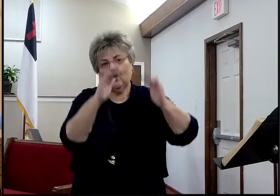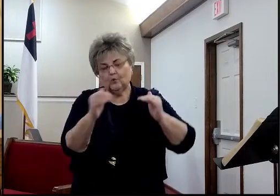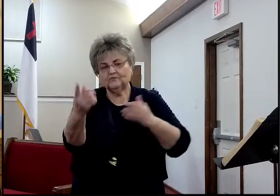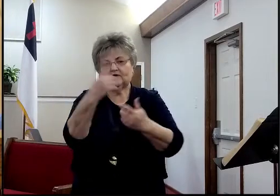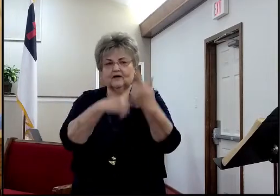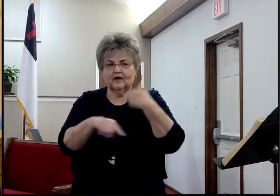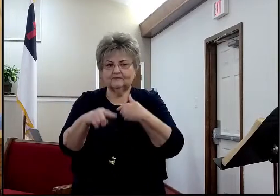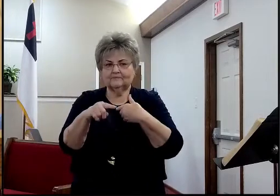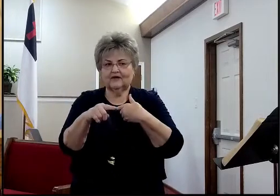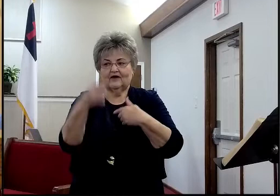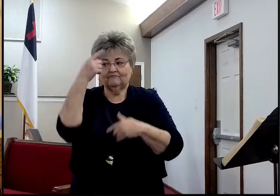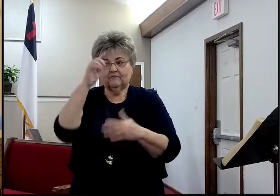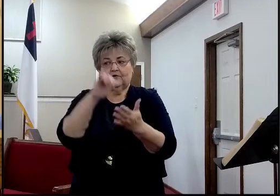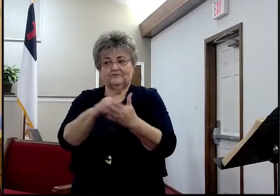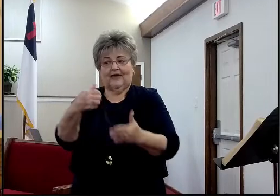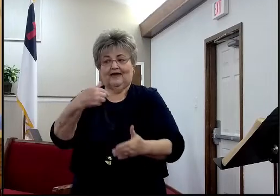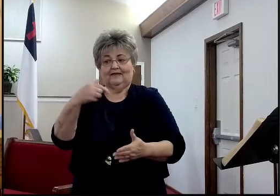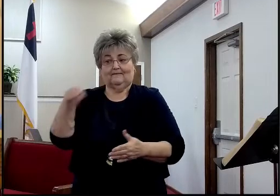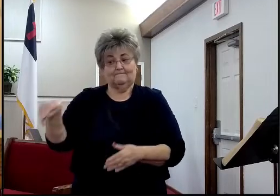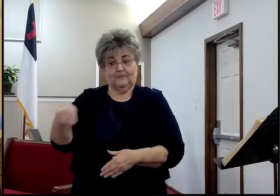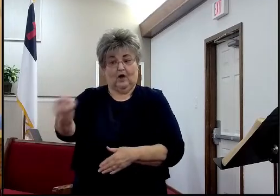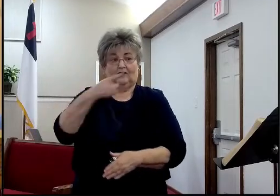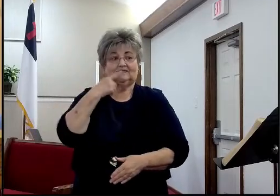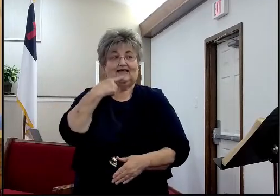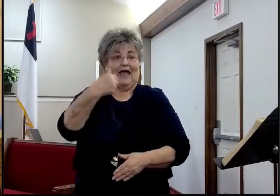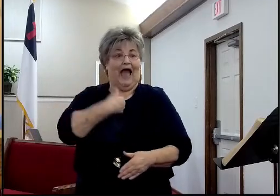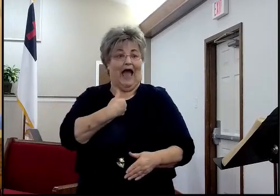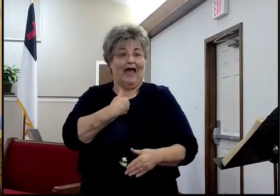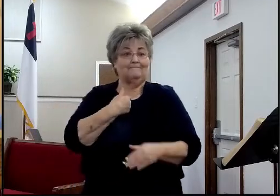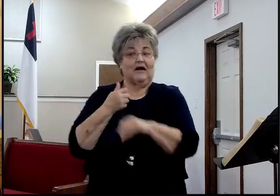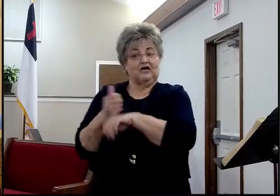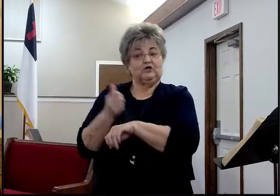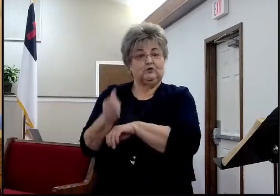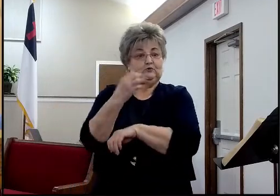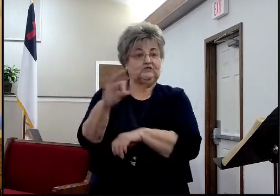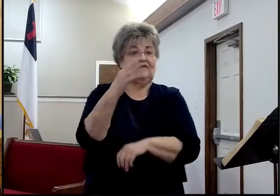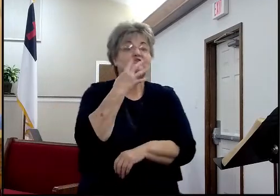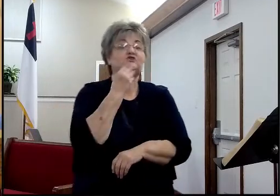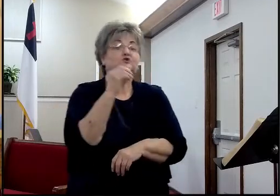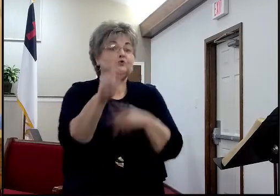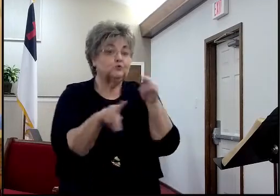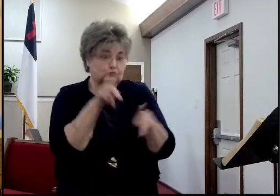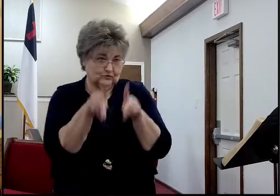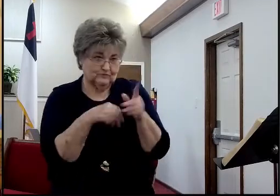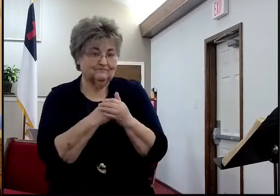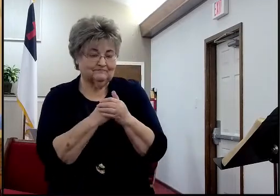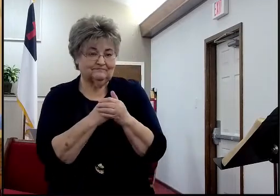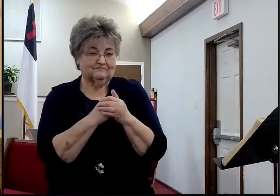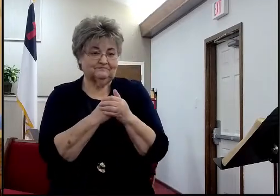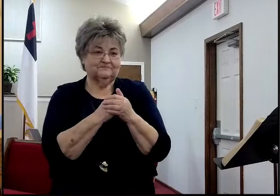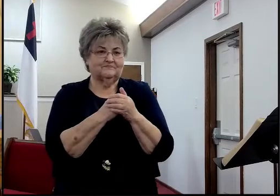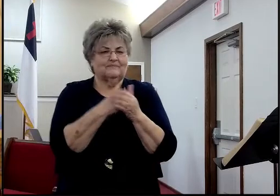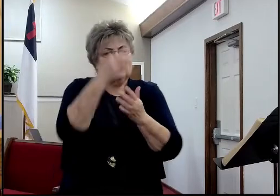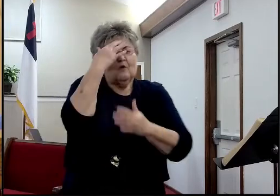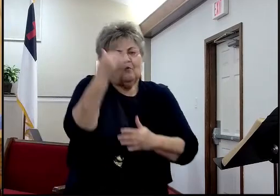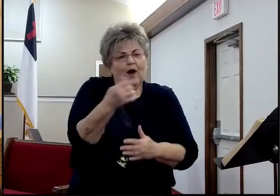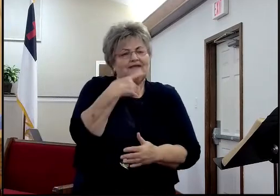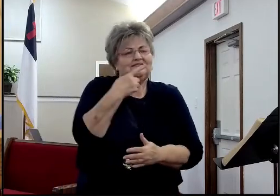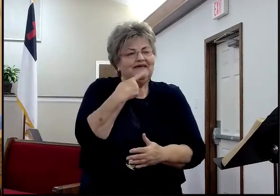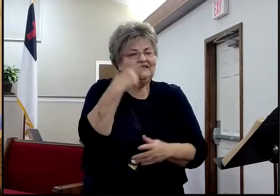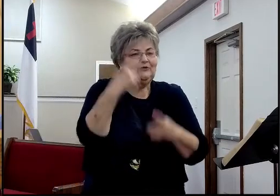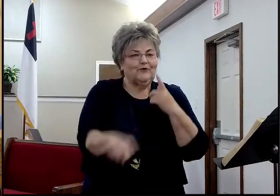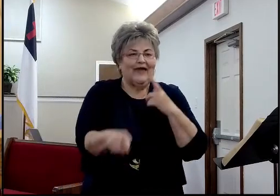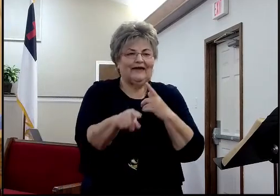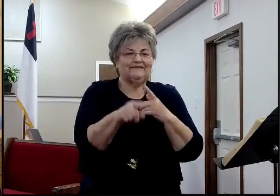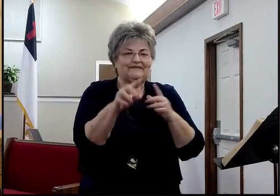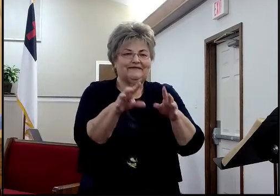hope's sake, King Agrippa, I am accused of the Jews, now, you, you may not, this is why I said, that you cannot take a